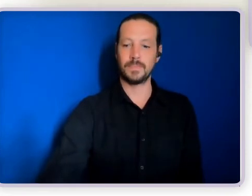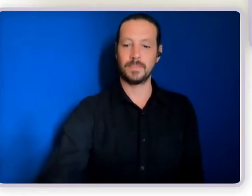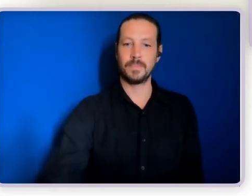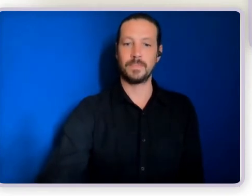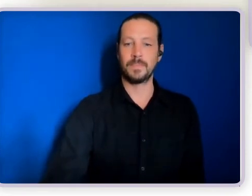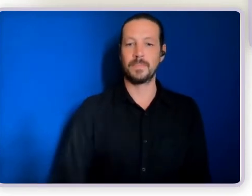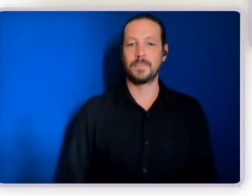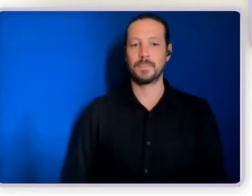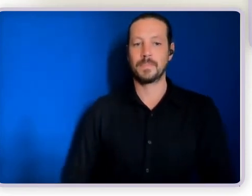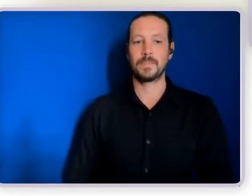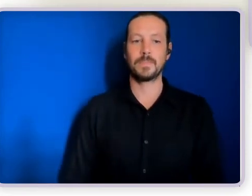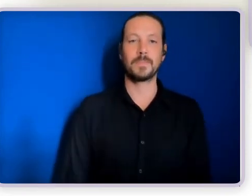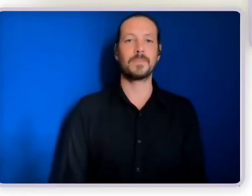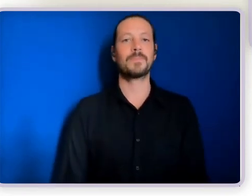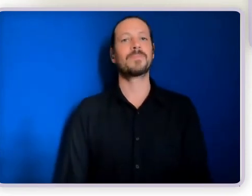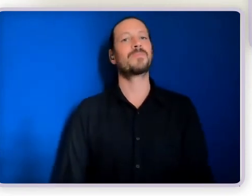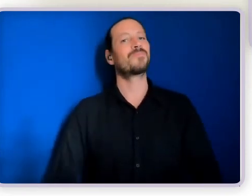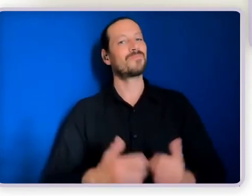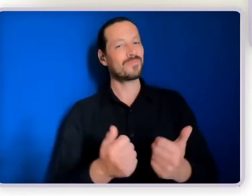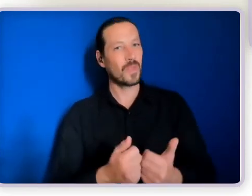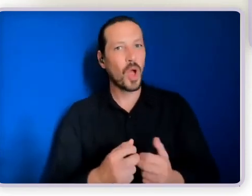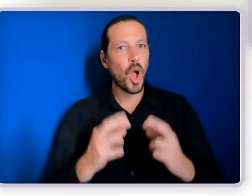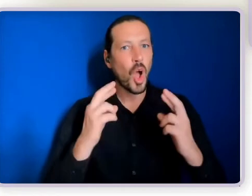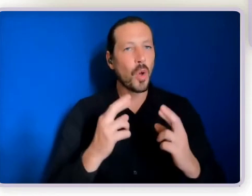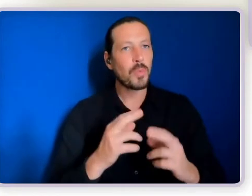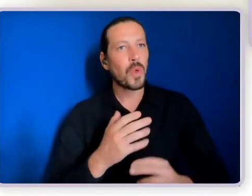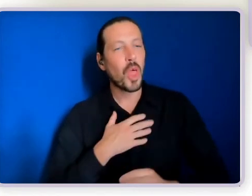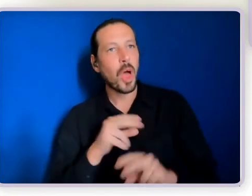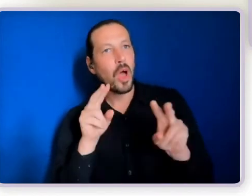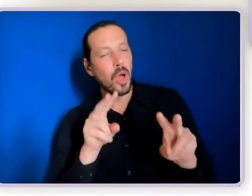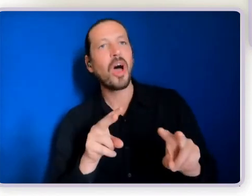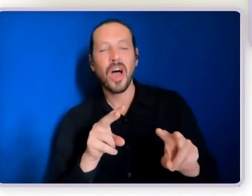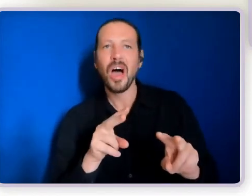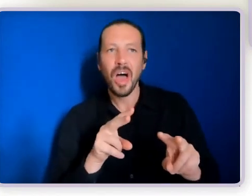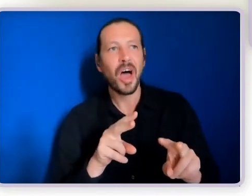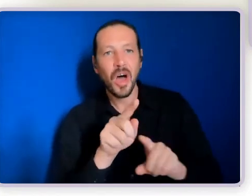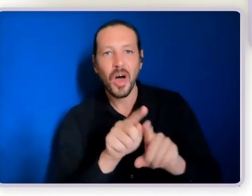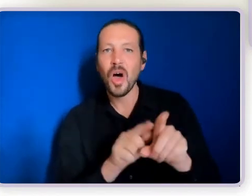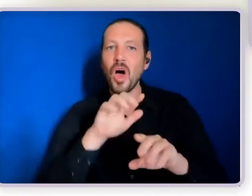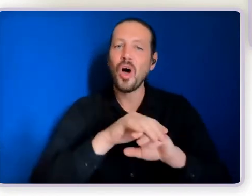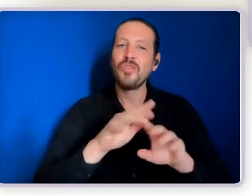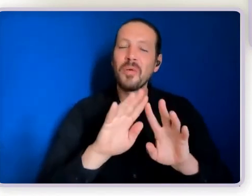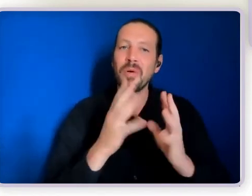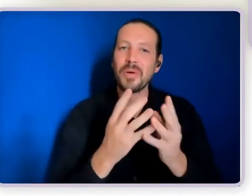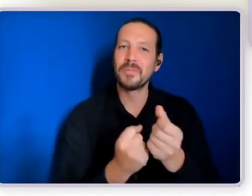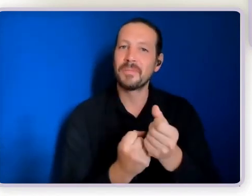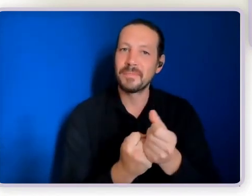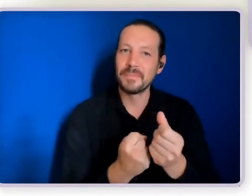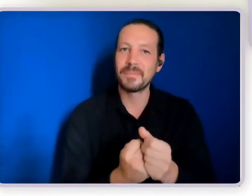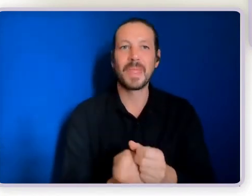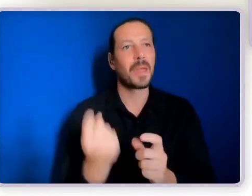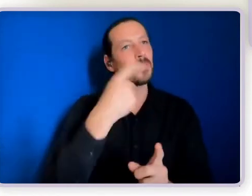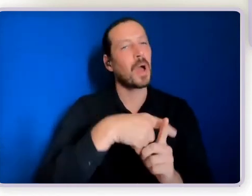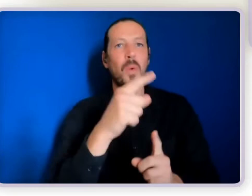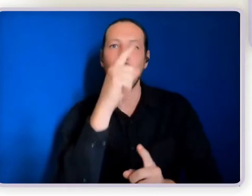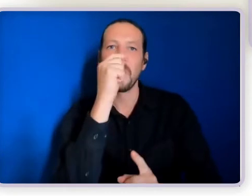So I hope you enjoyed that opportunity to just dive into the intimacy of a circle of support and its potential and you